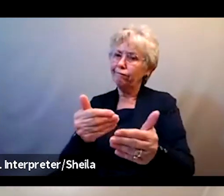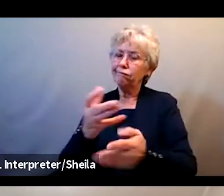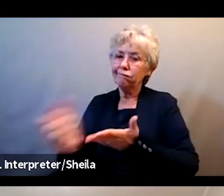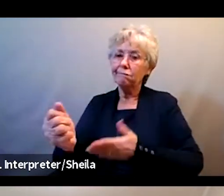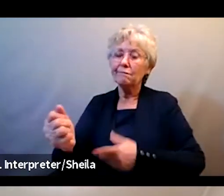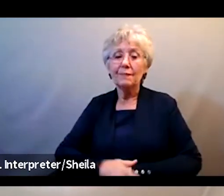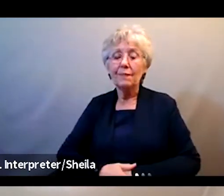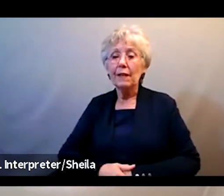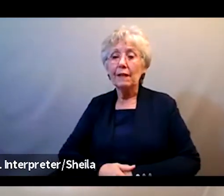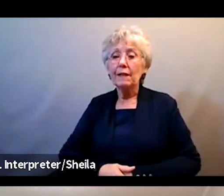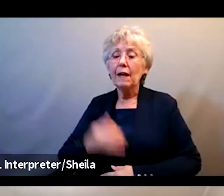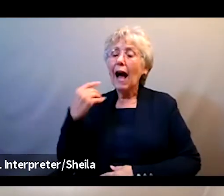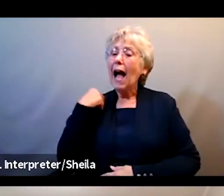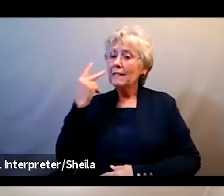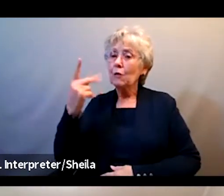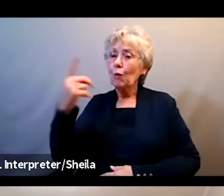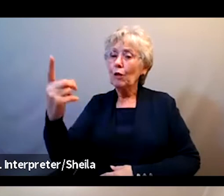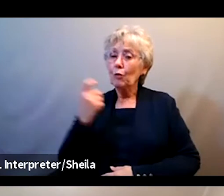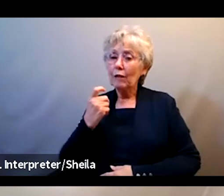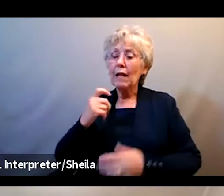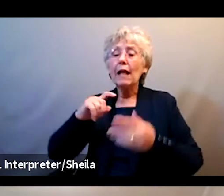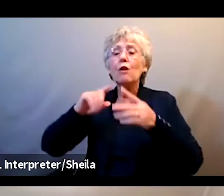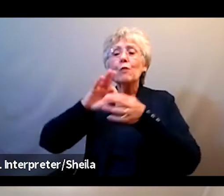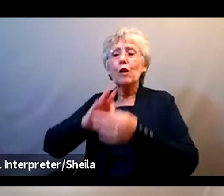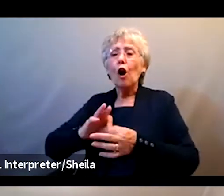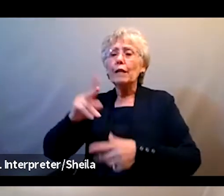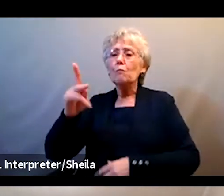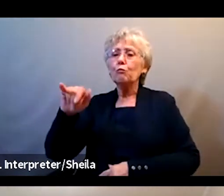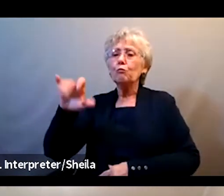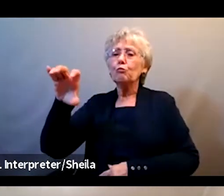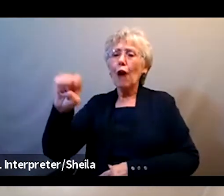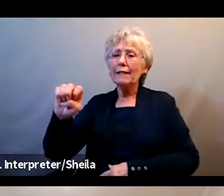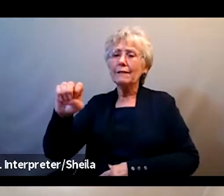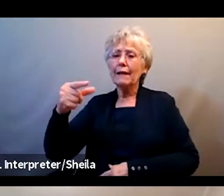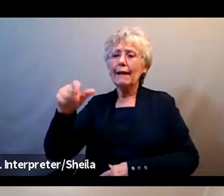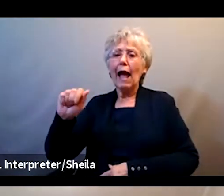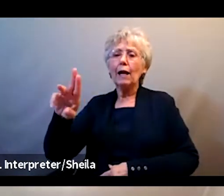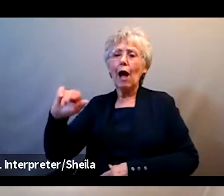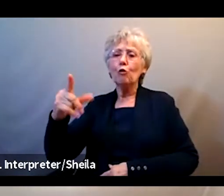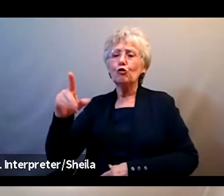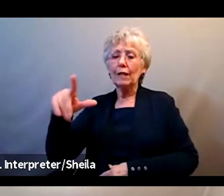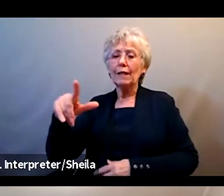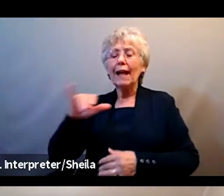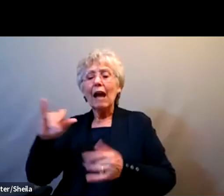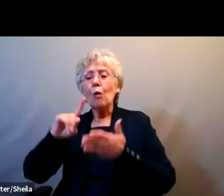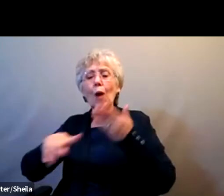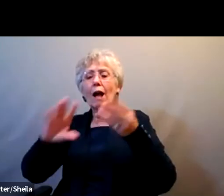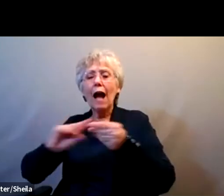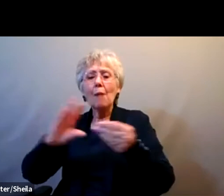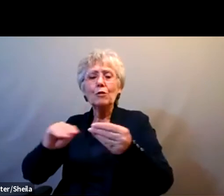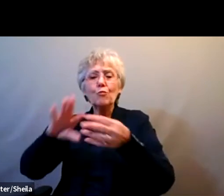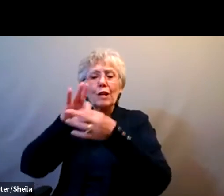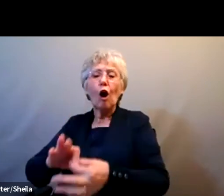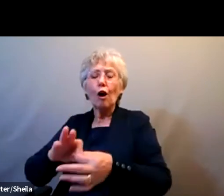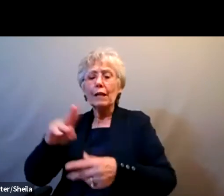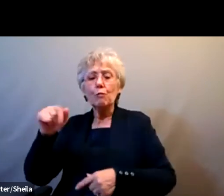I see a question about price gouging. Specifically, what comments can you make regarding price gouging? How